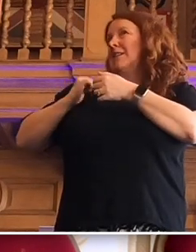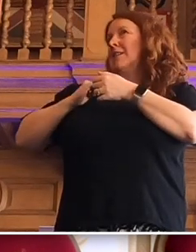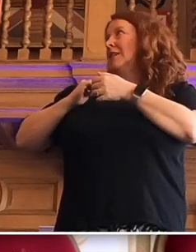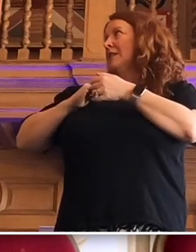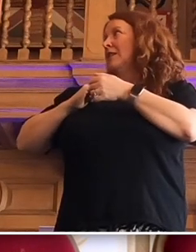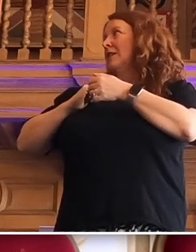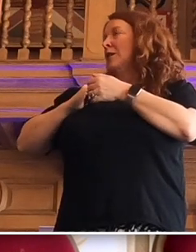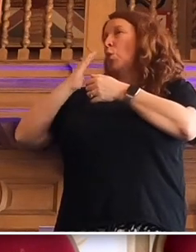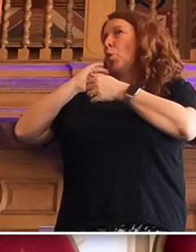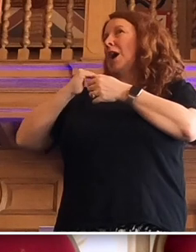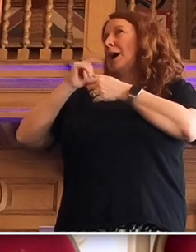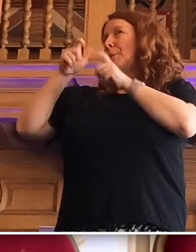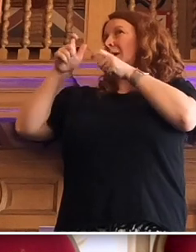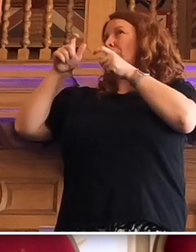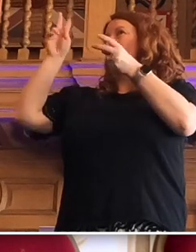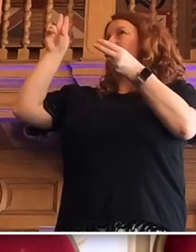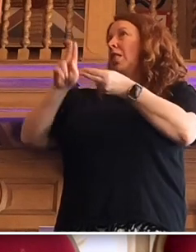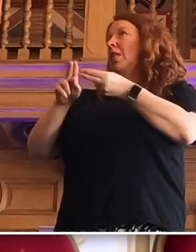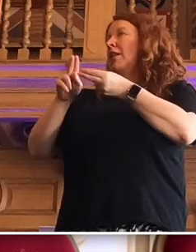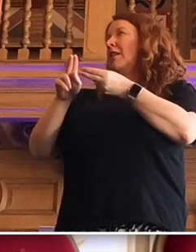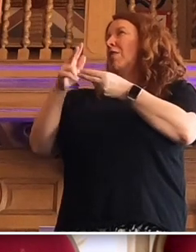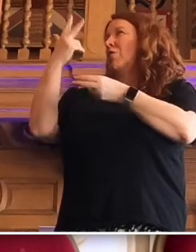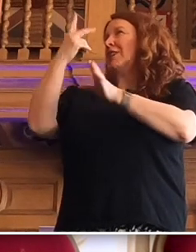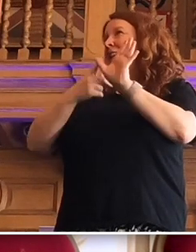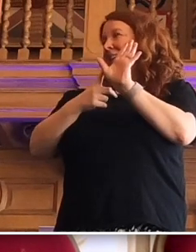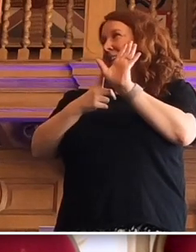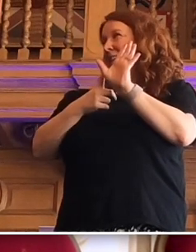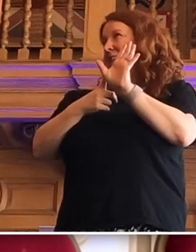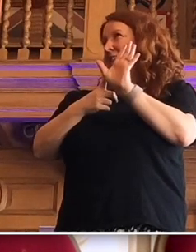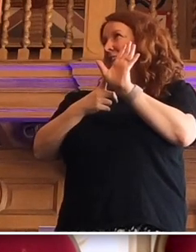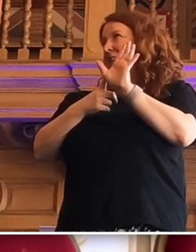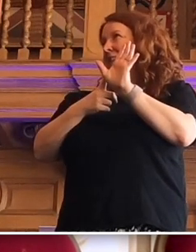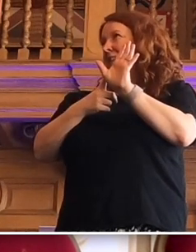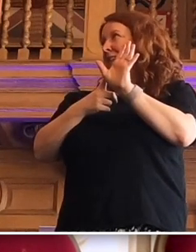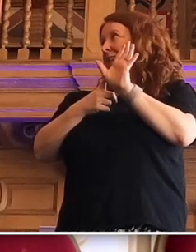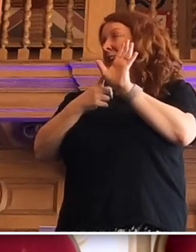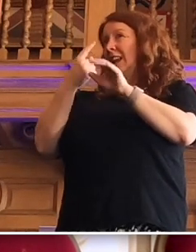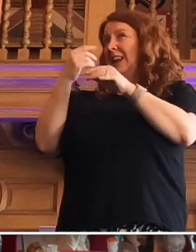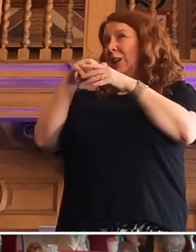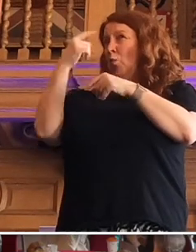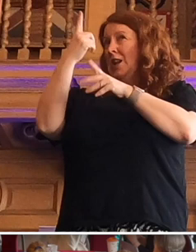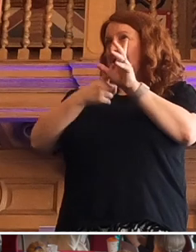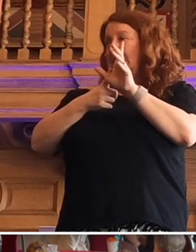white people dropped by three years in one year.